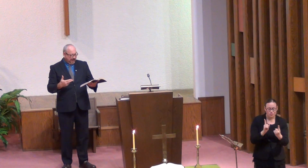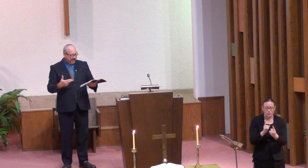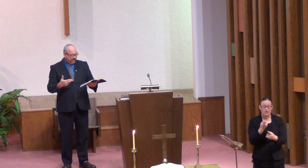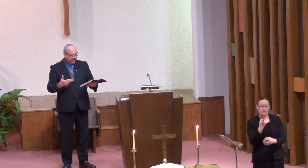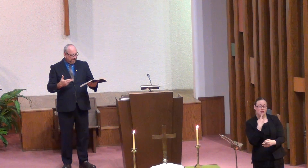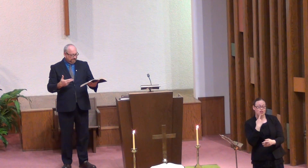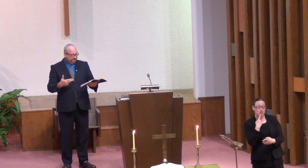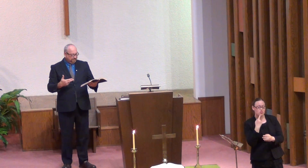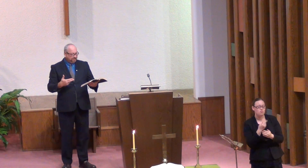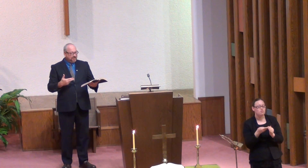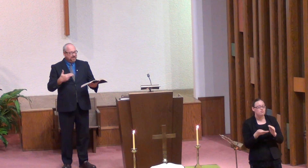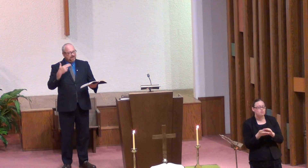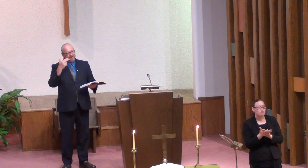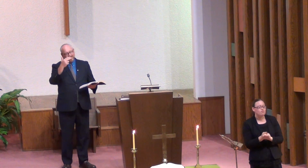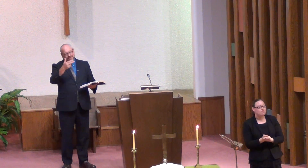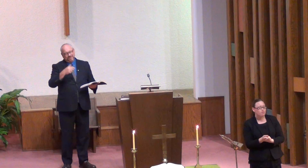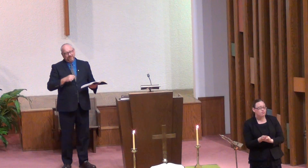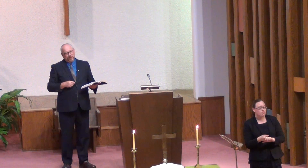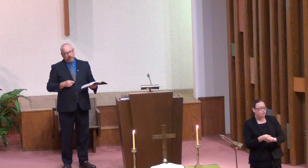slide,